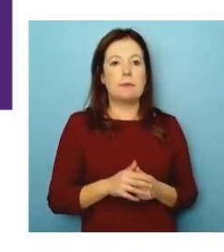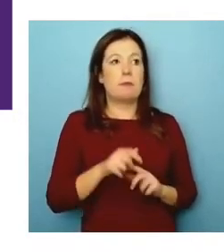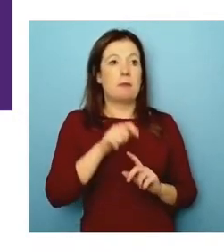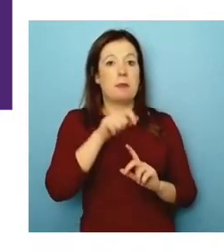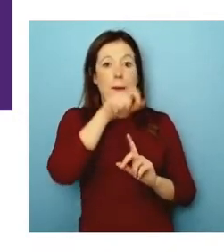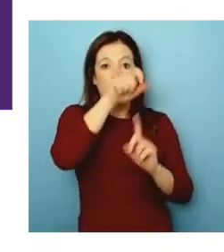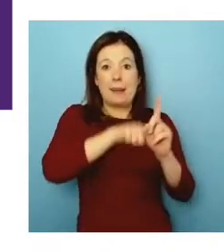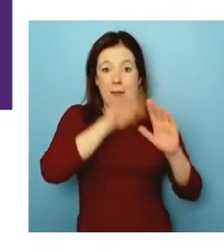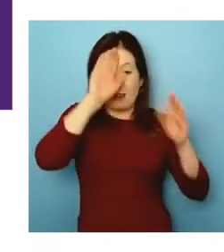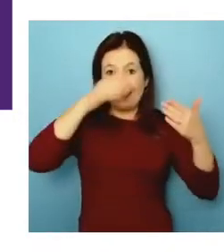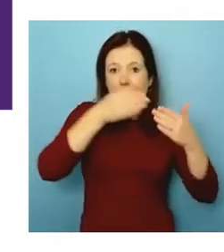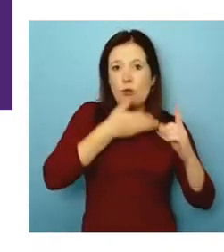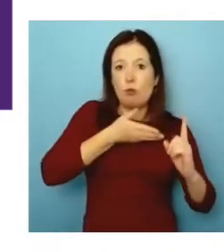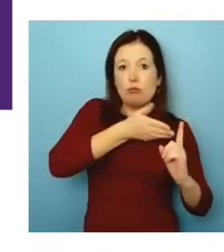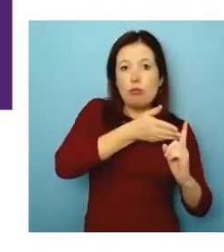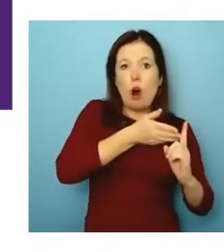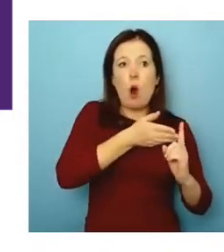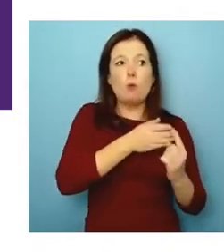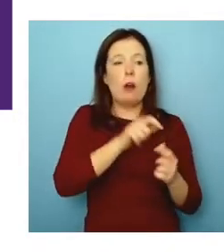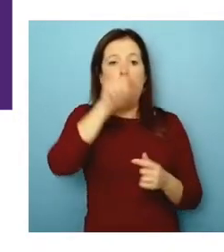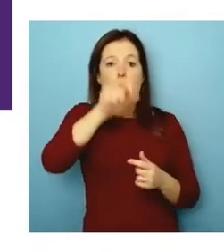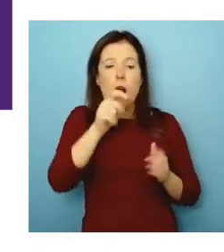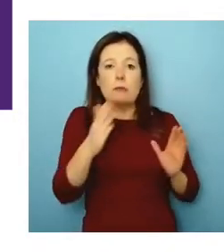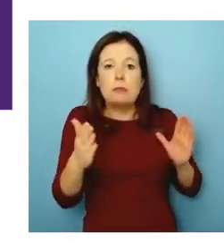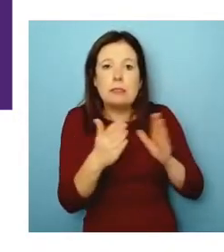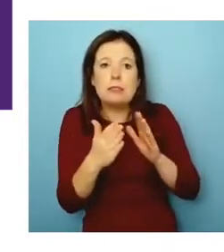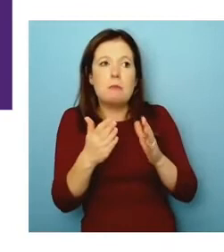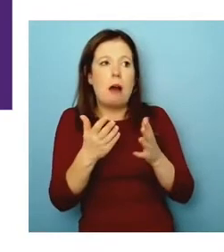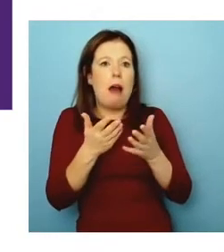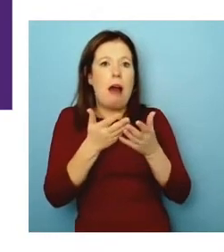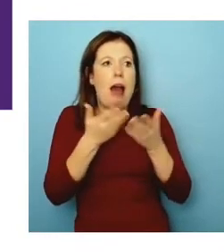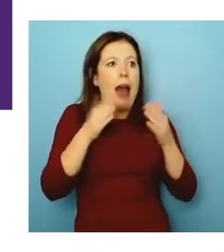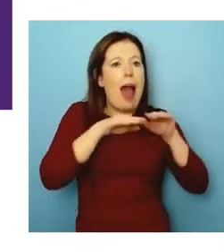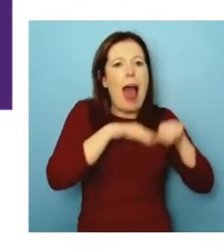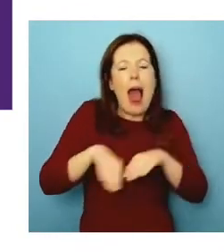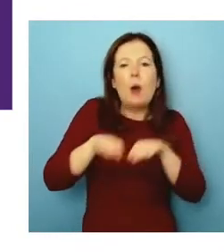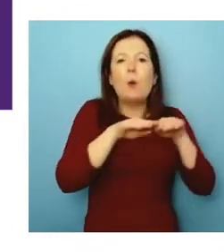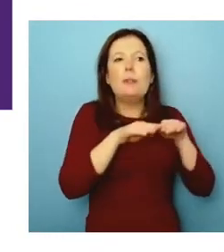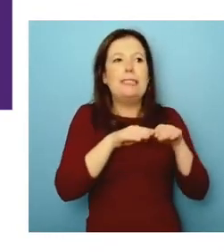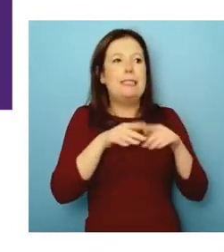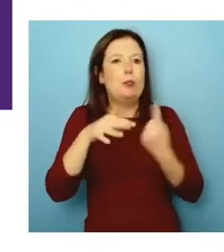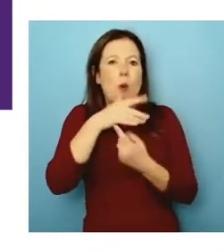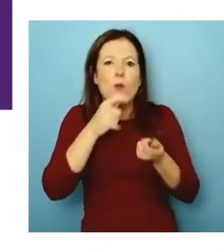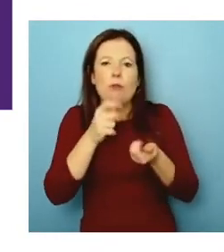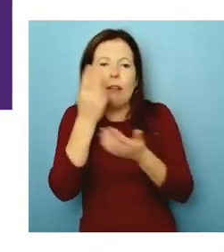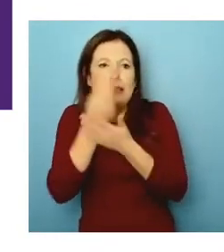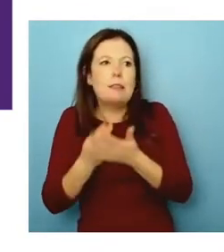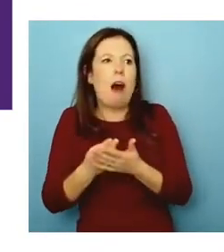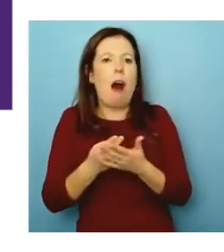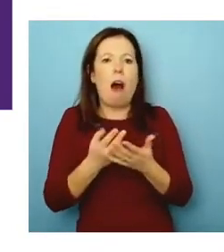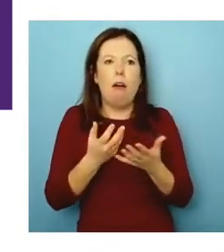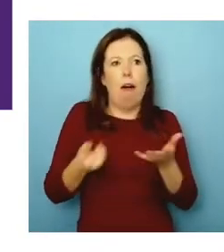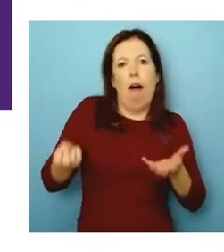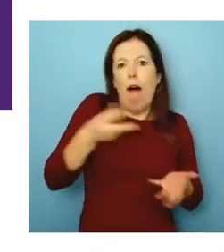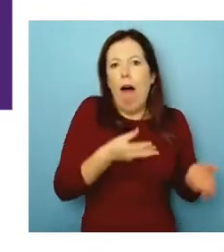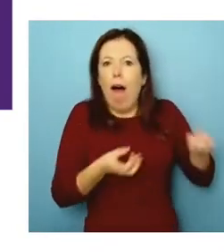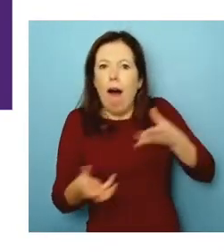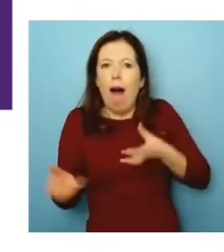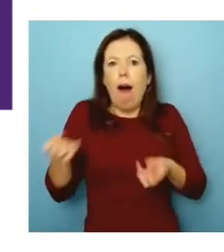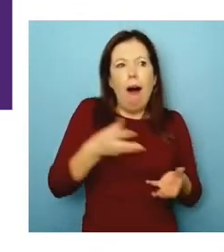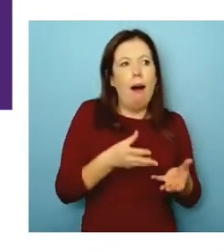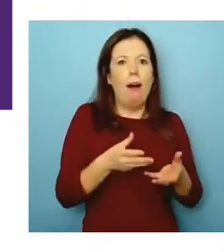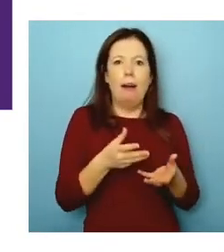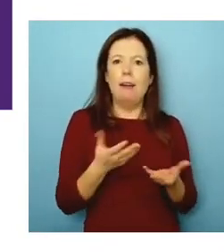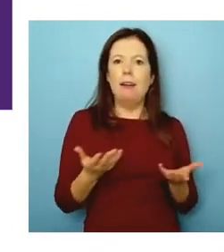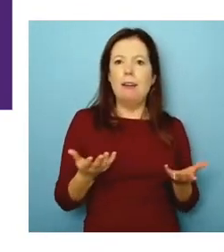closer to the customer, equity, diversity, social design, I'm throwing lots of terms here. But